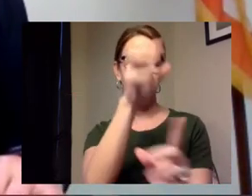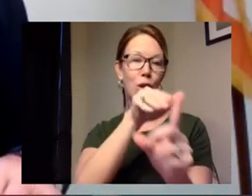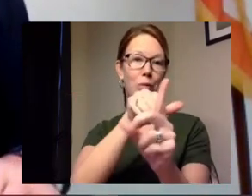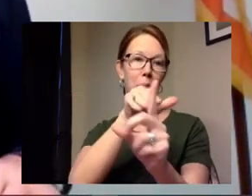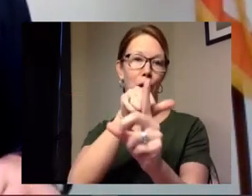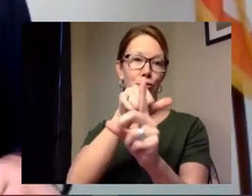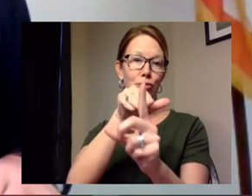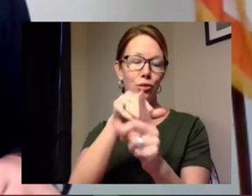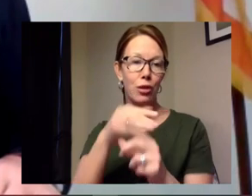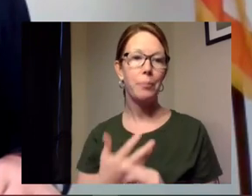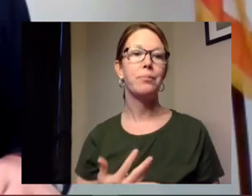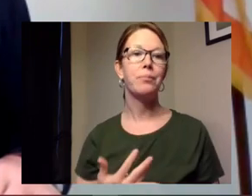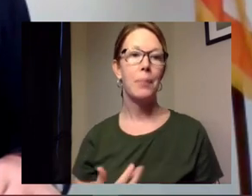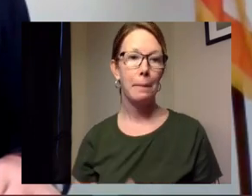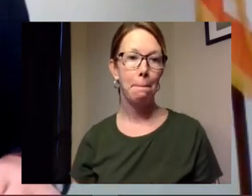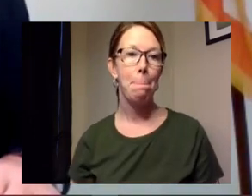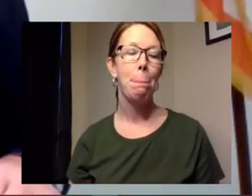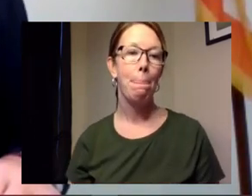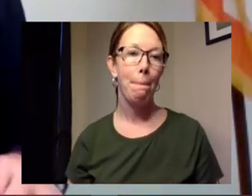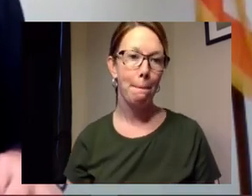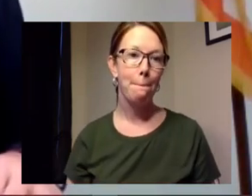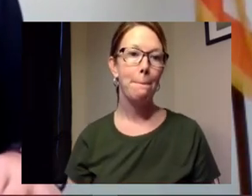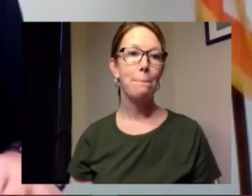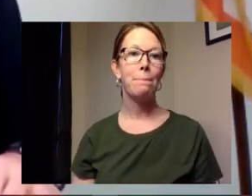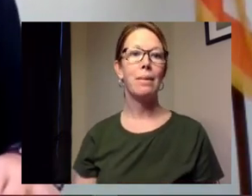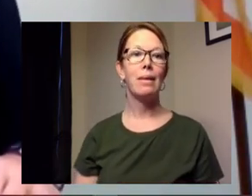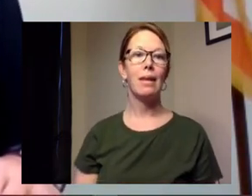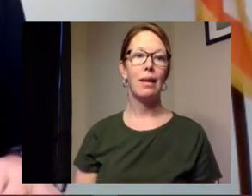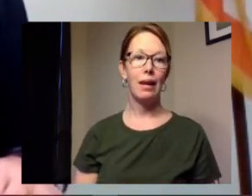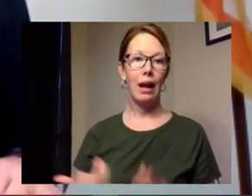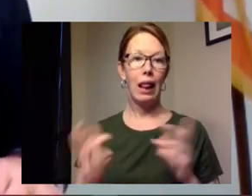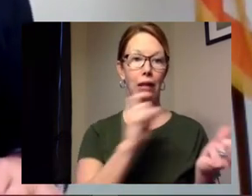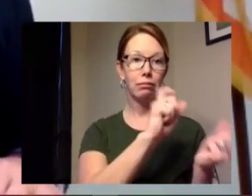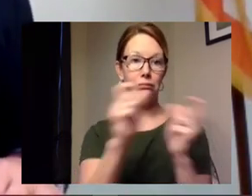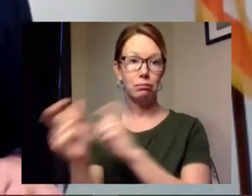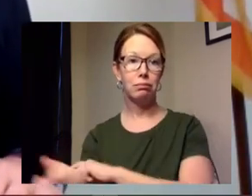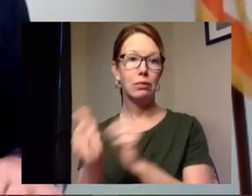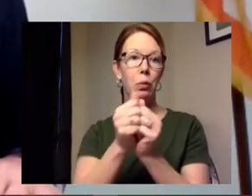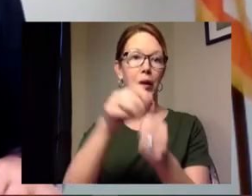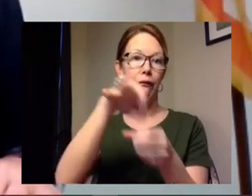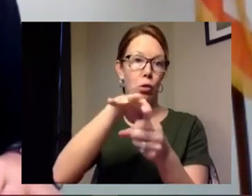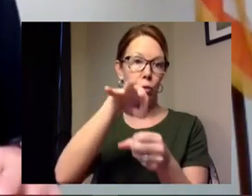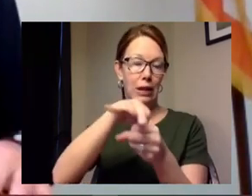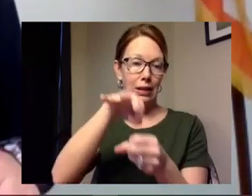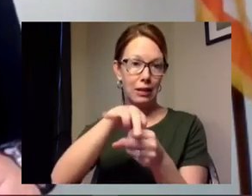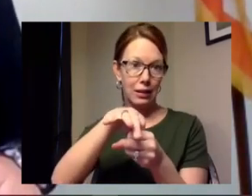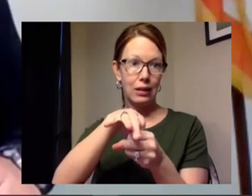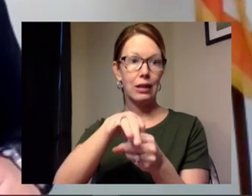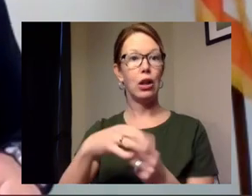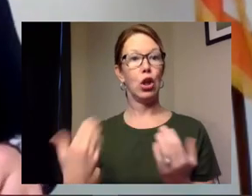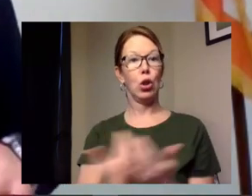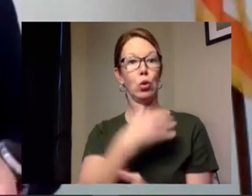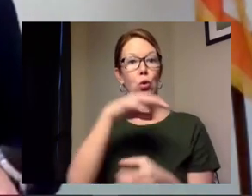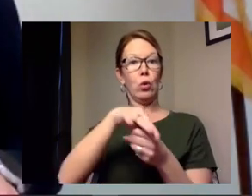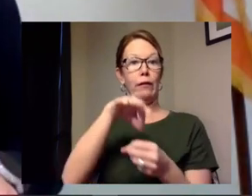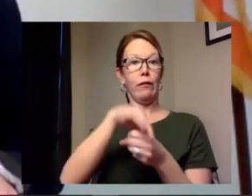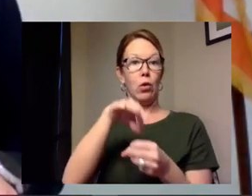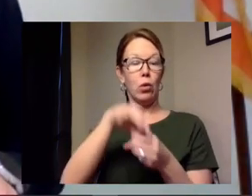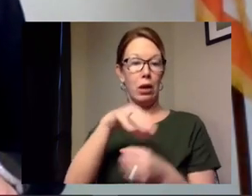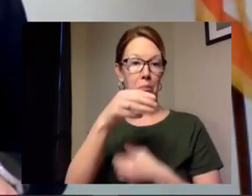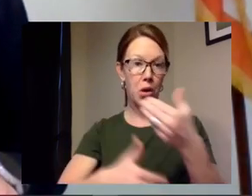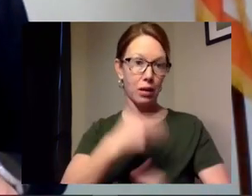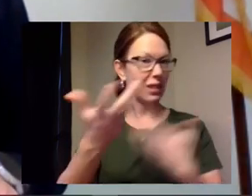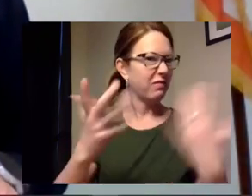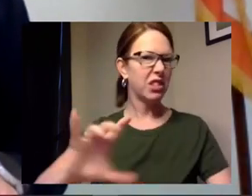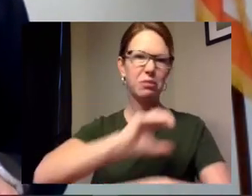crisis a lot of changes happen around voting the new voting uh processes have been put in